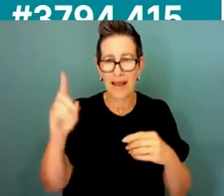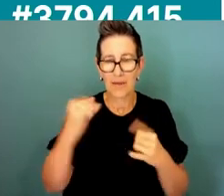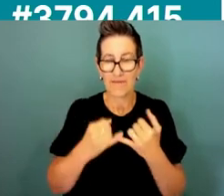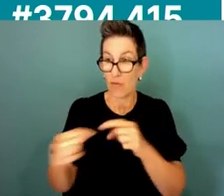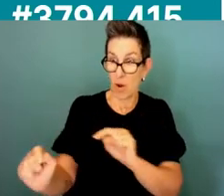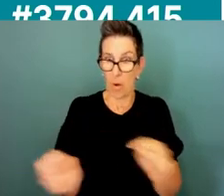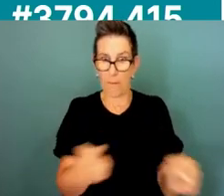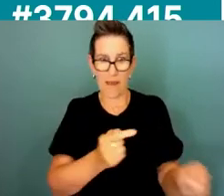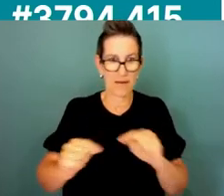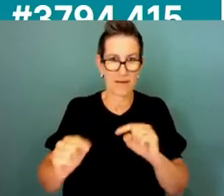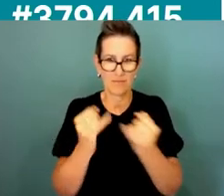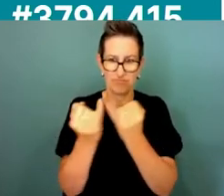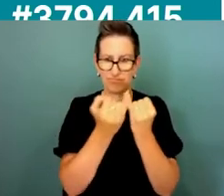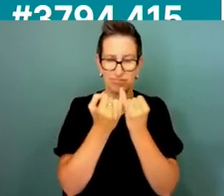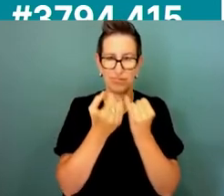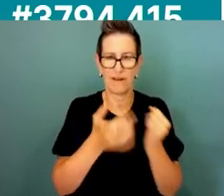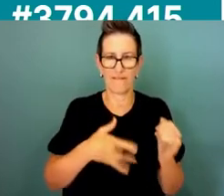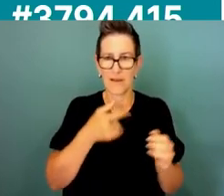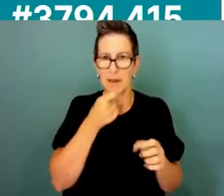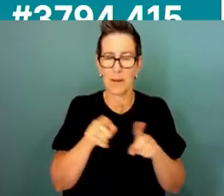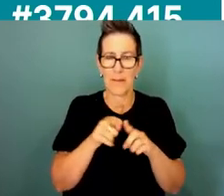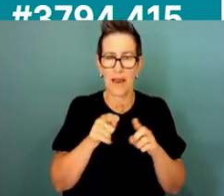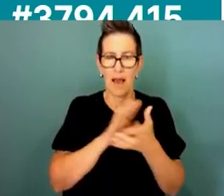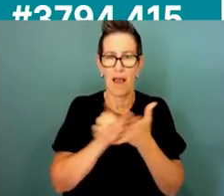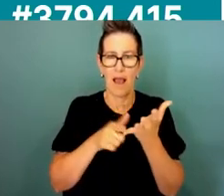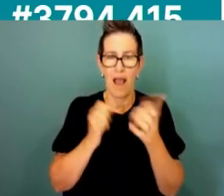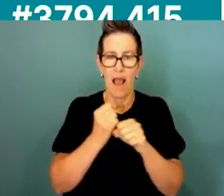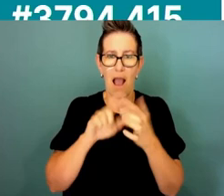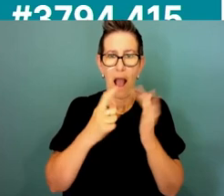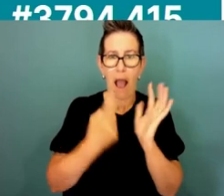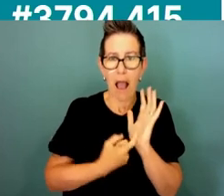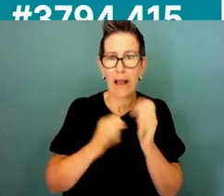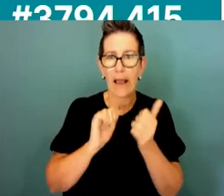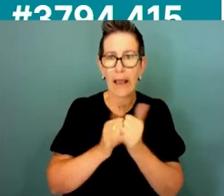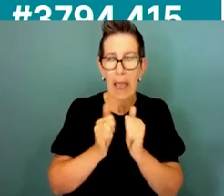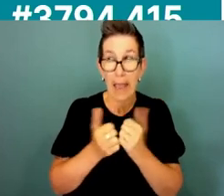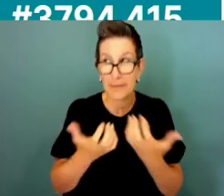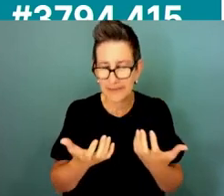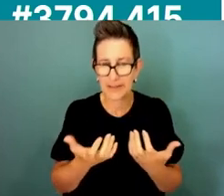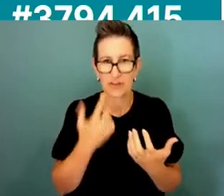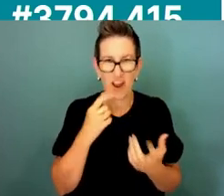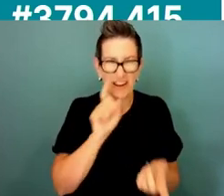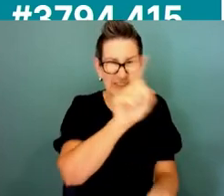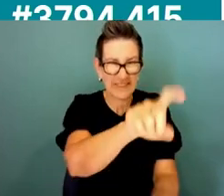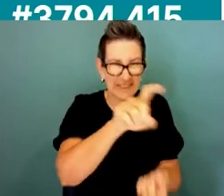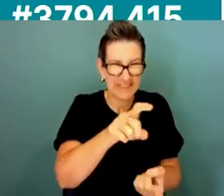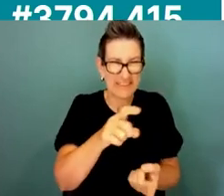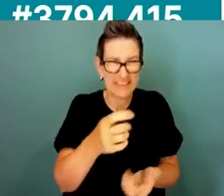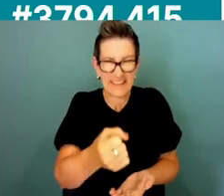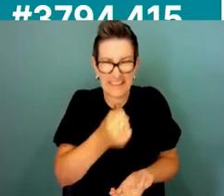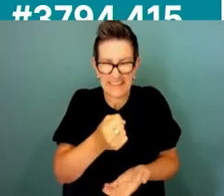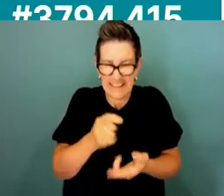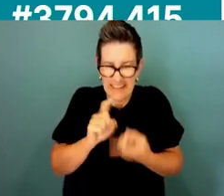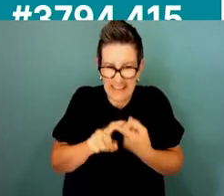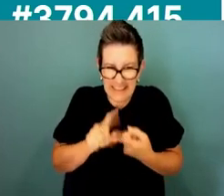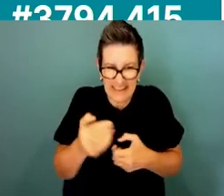times it's feeling like hunger games in terms of recruiting and retaining staff so the question that I have